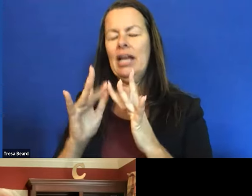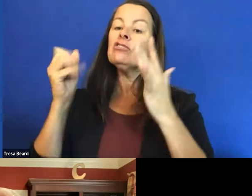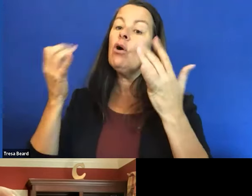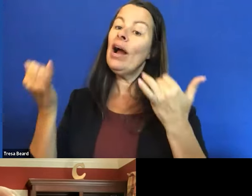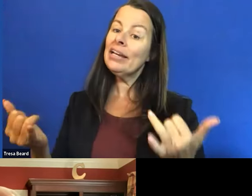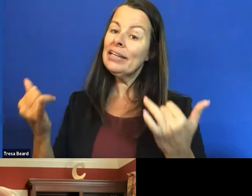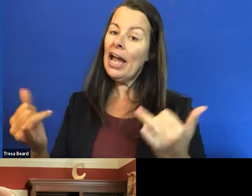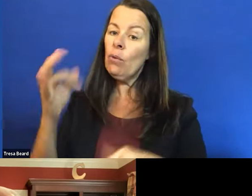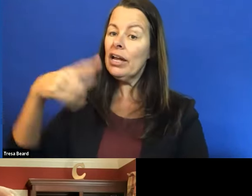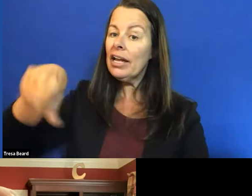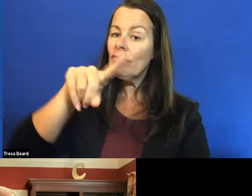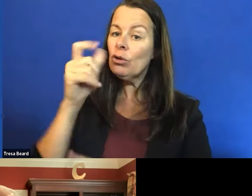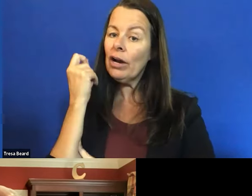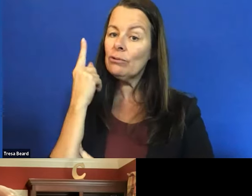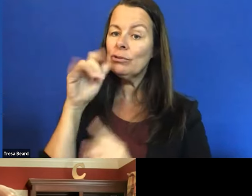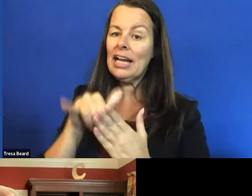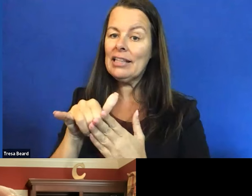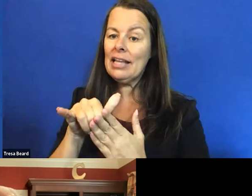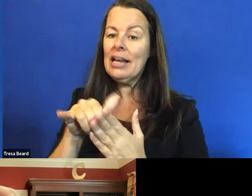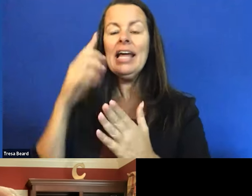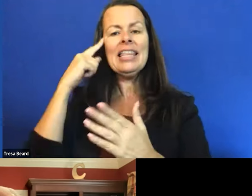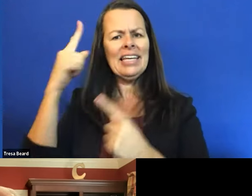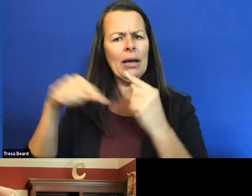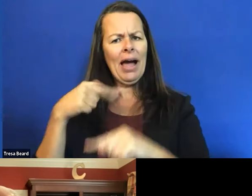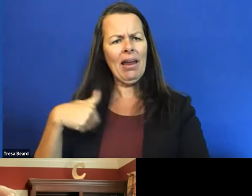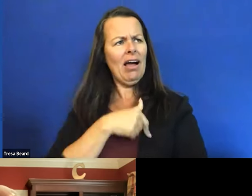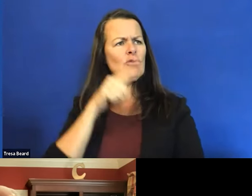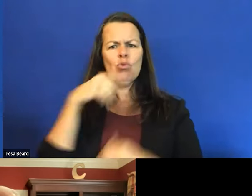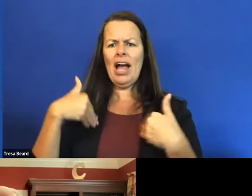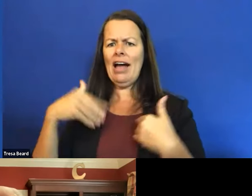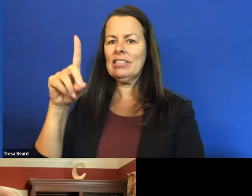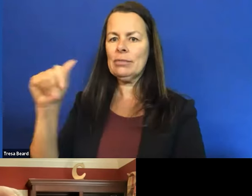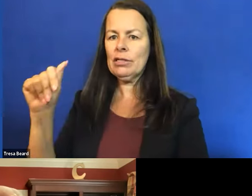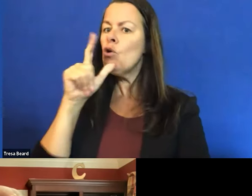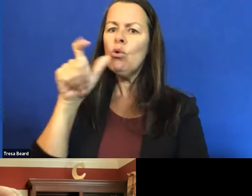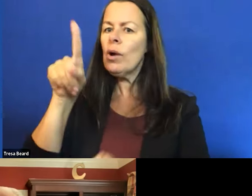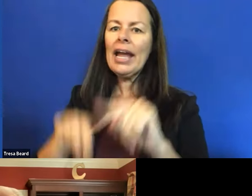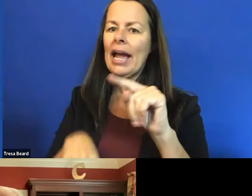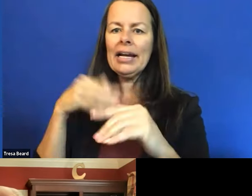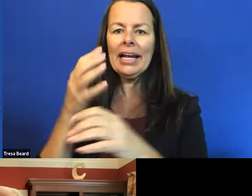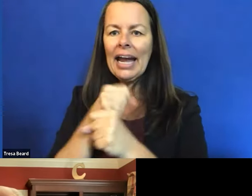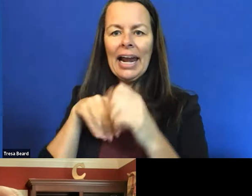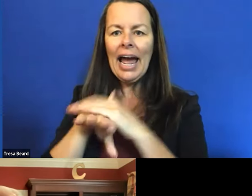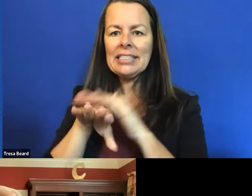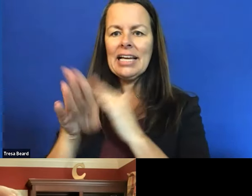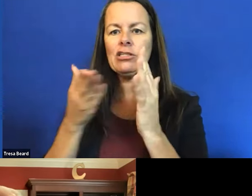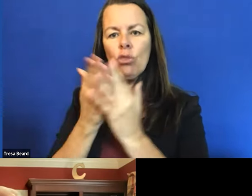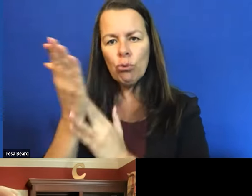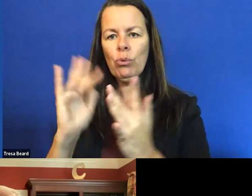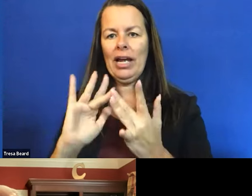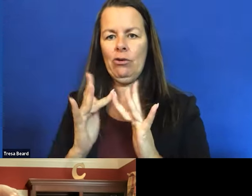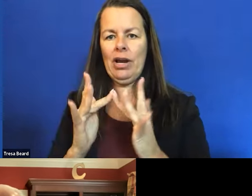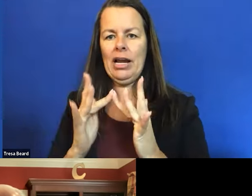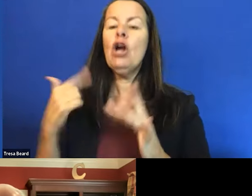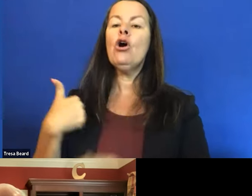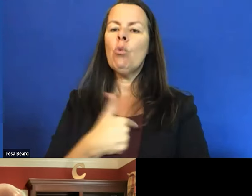understand that, think about those of us with disabilities, who can't get access through the internet, we